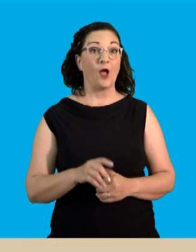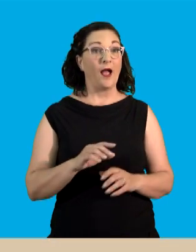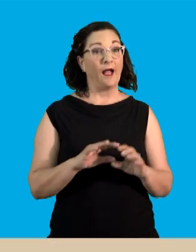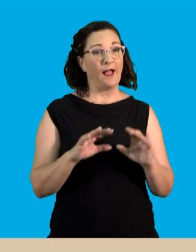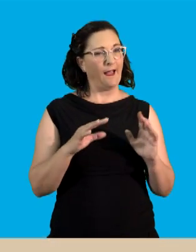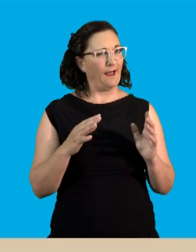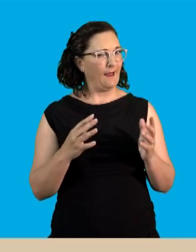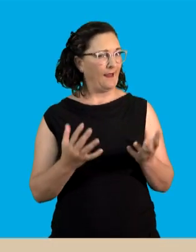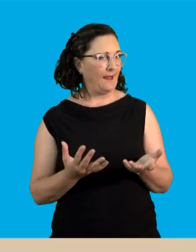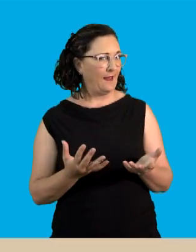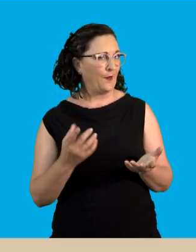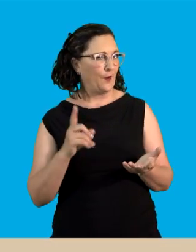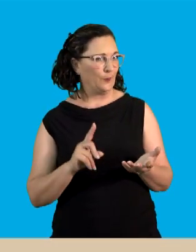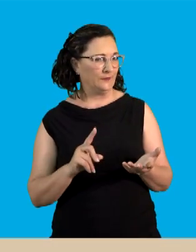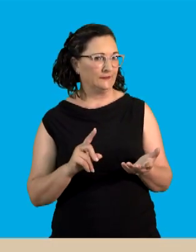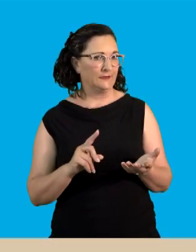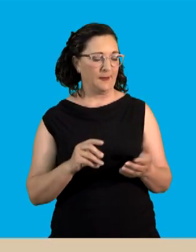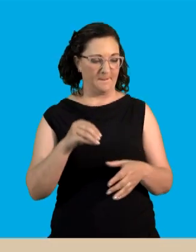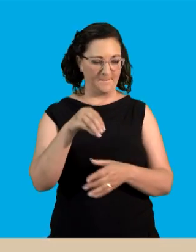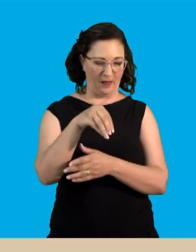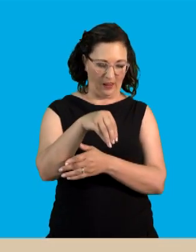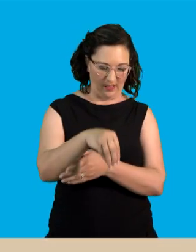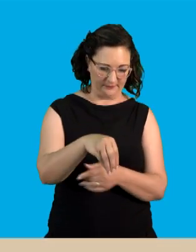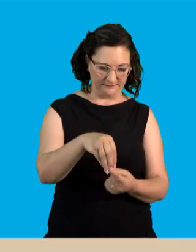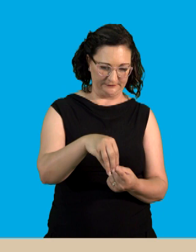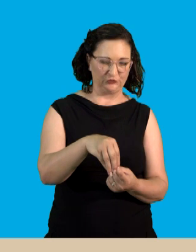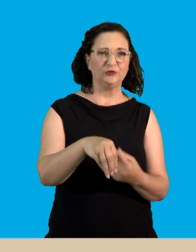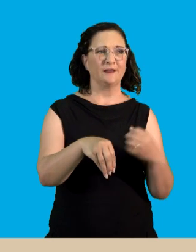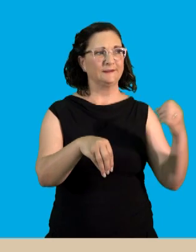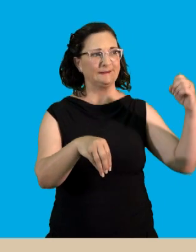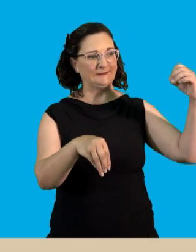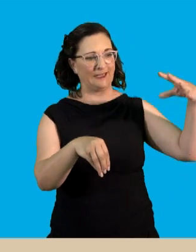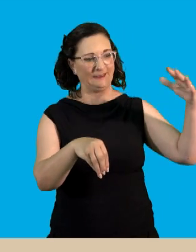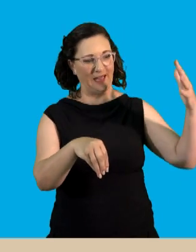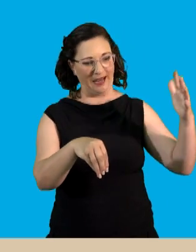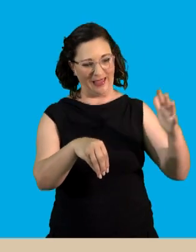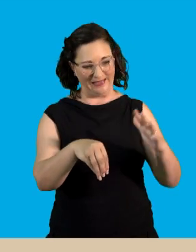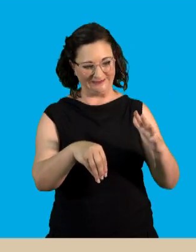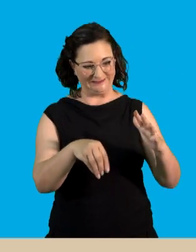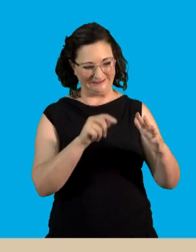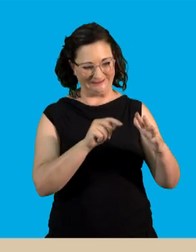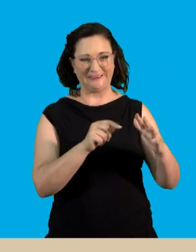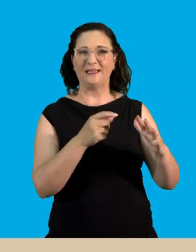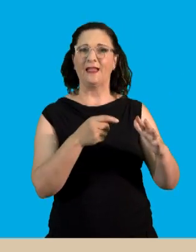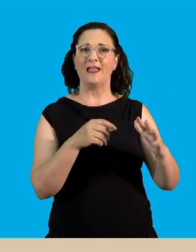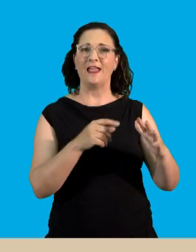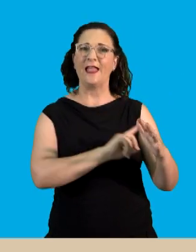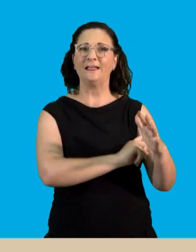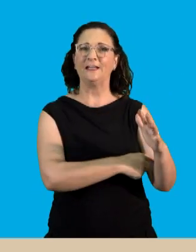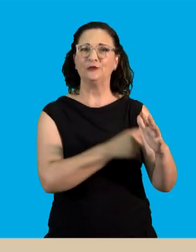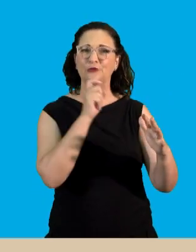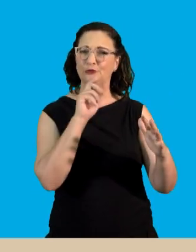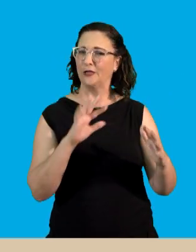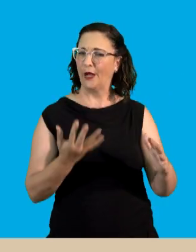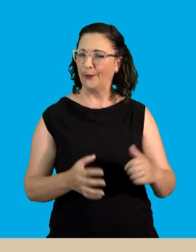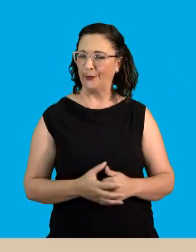how, sorry, how do plants use light energy from the sun? How do plants use